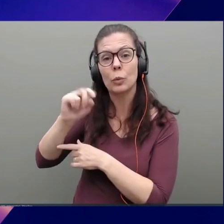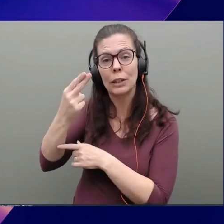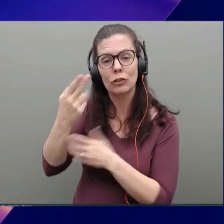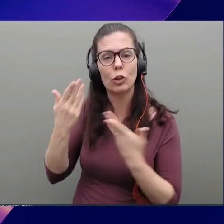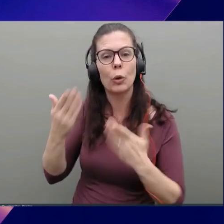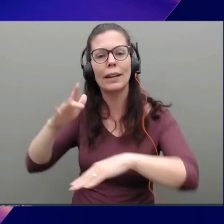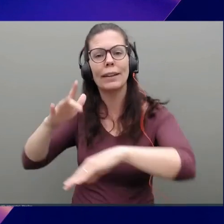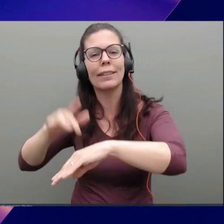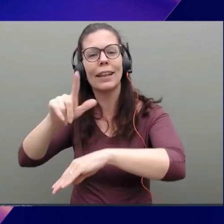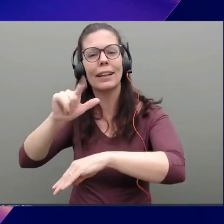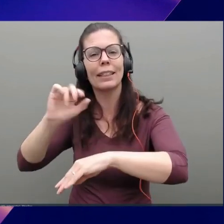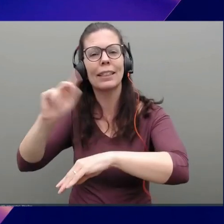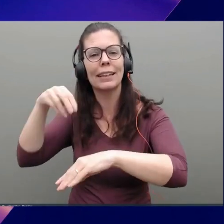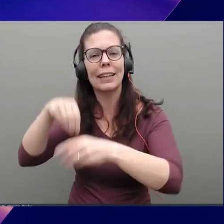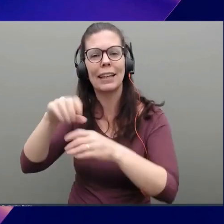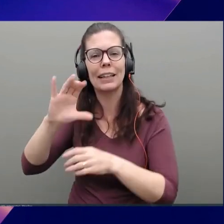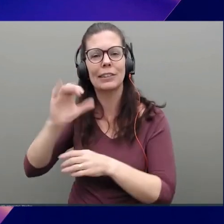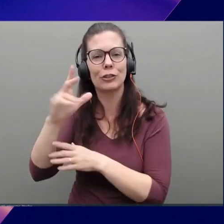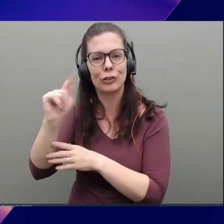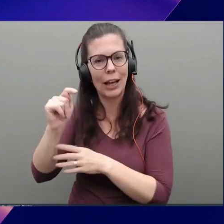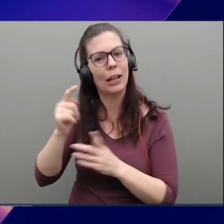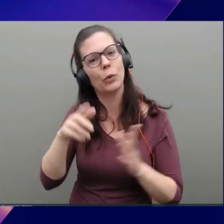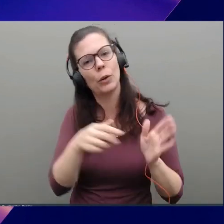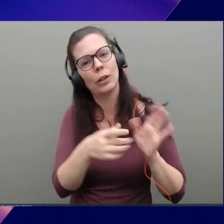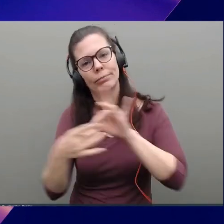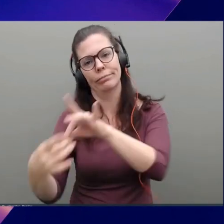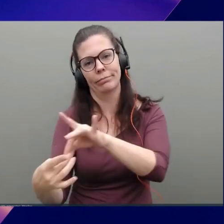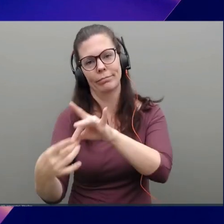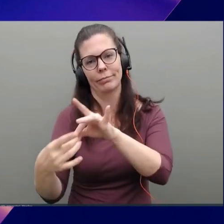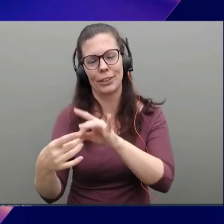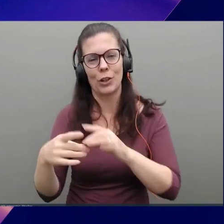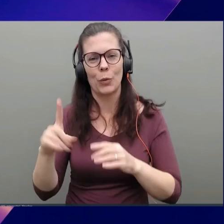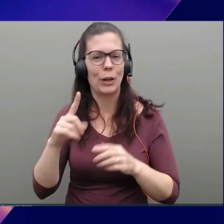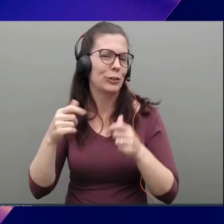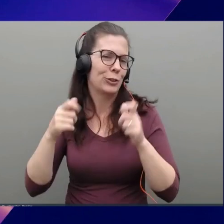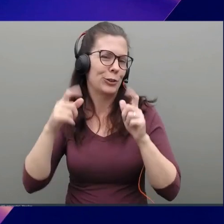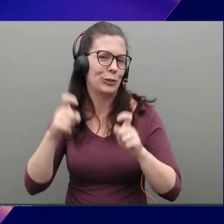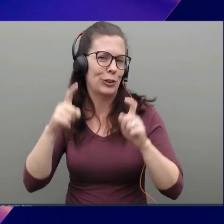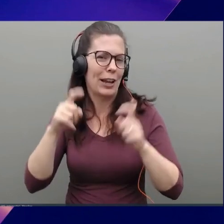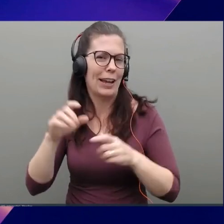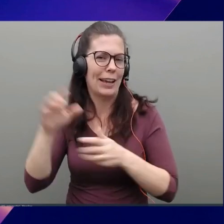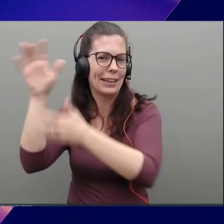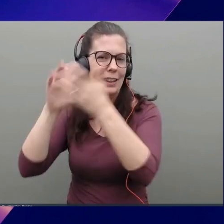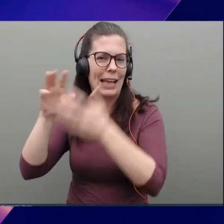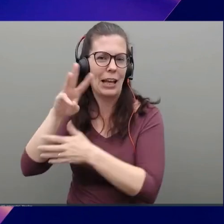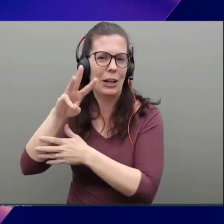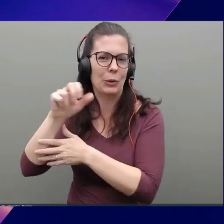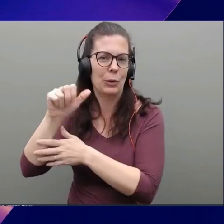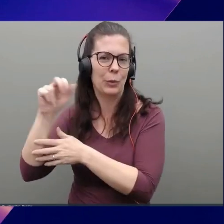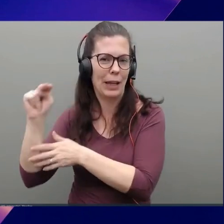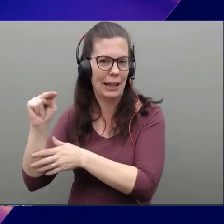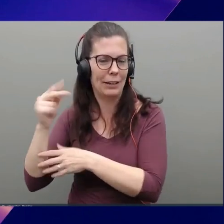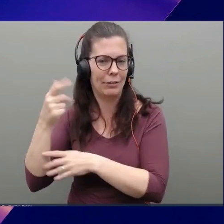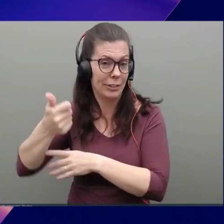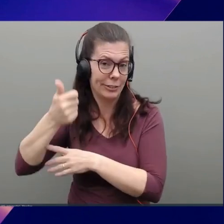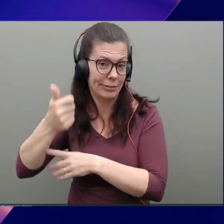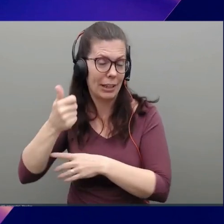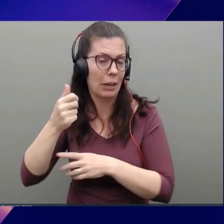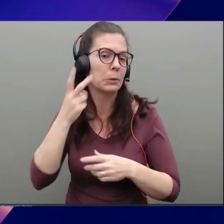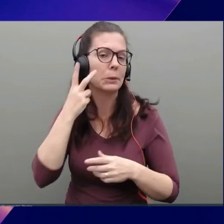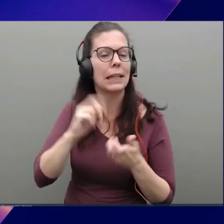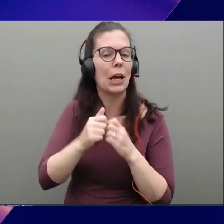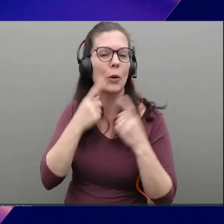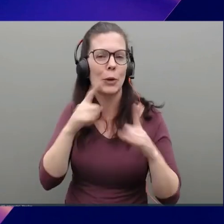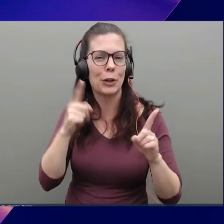in the chat and it'll take you through to where you can try out CloudWan for yourself and see how it works for you.